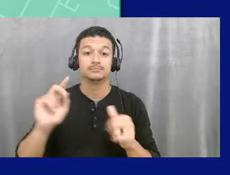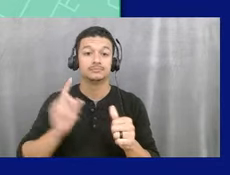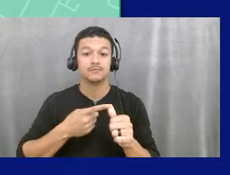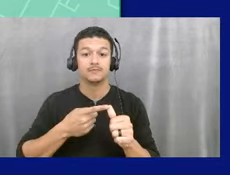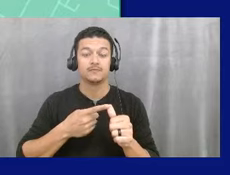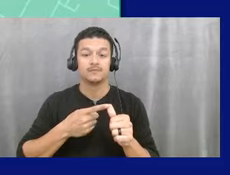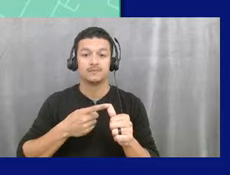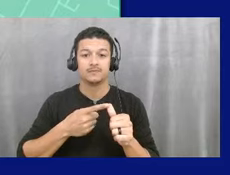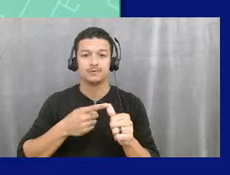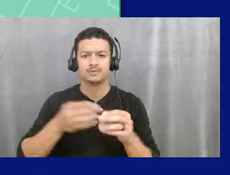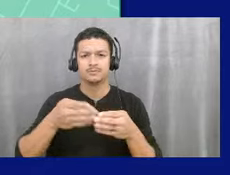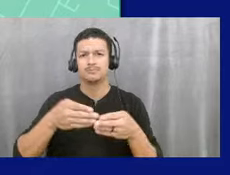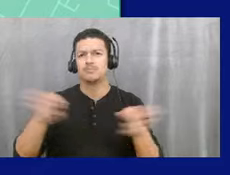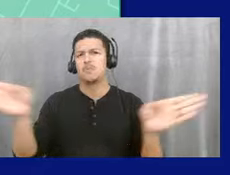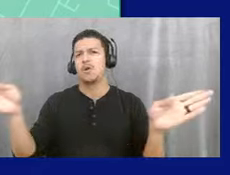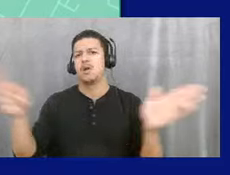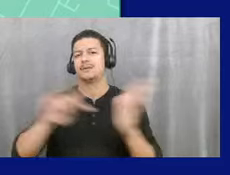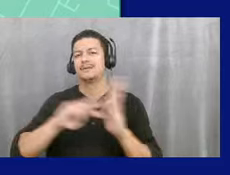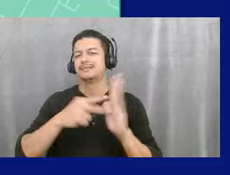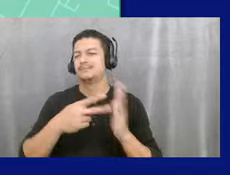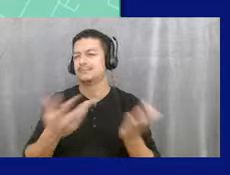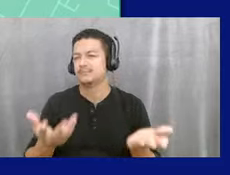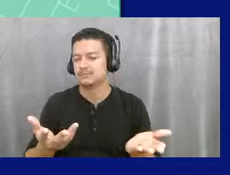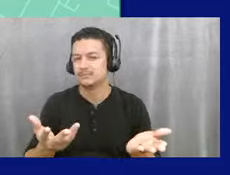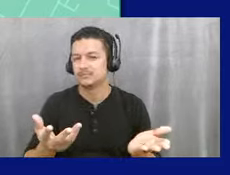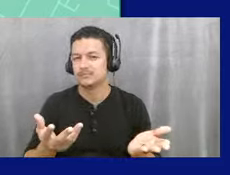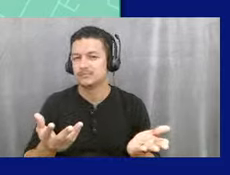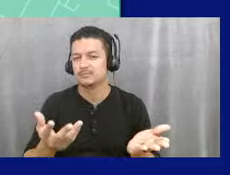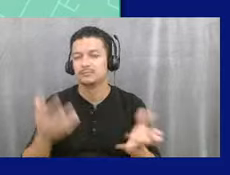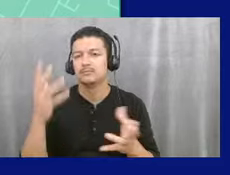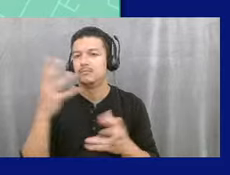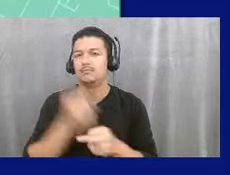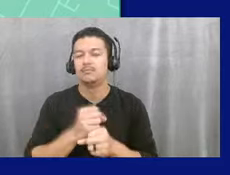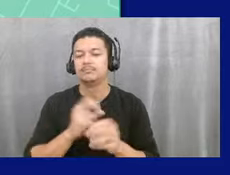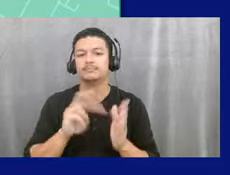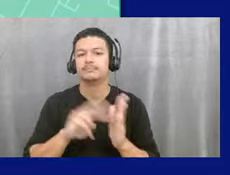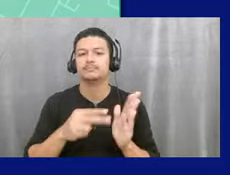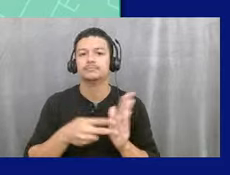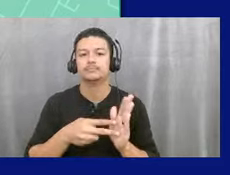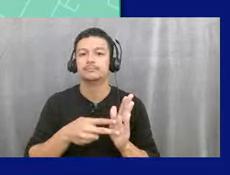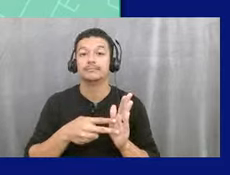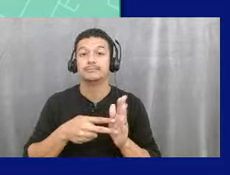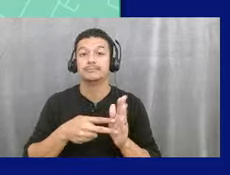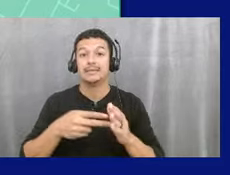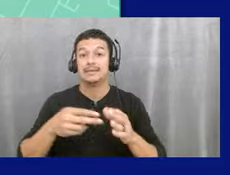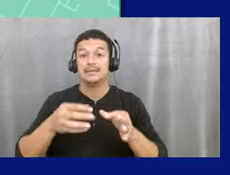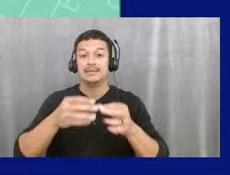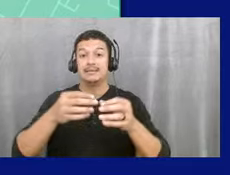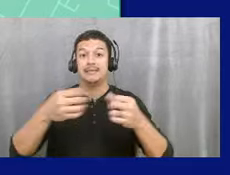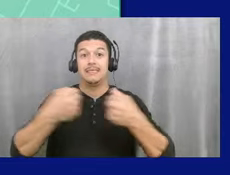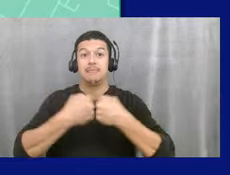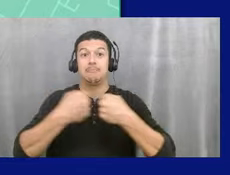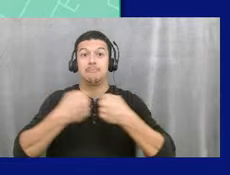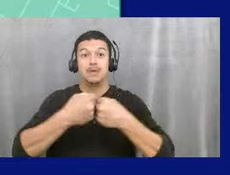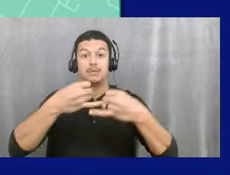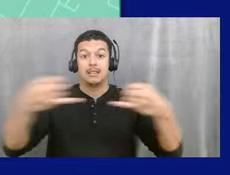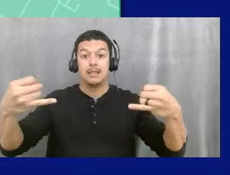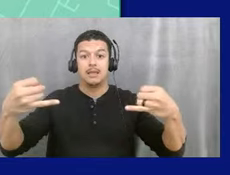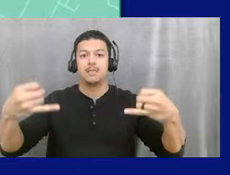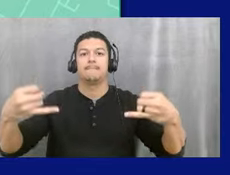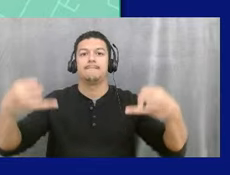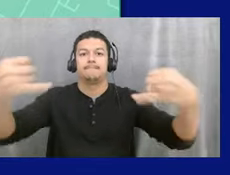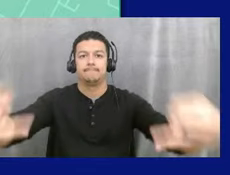definition on what annexation is, it is essentially the expansion of a municipal boundary. Um, there are obviously rules around what can be